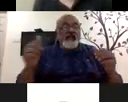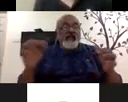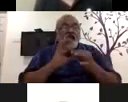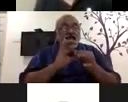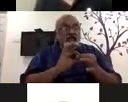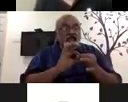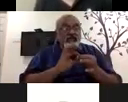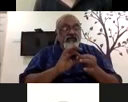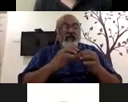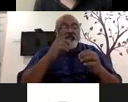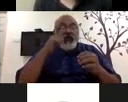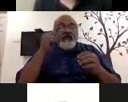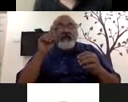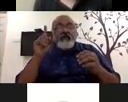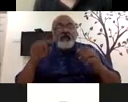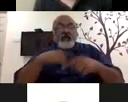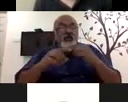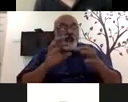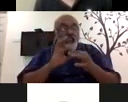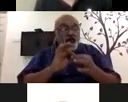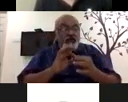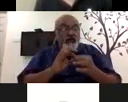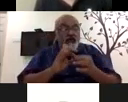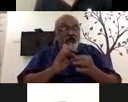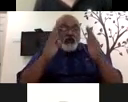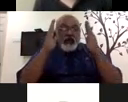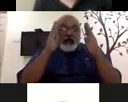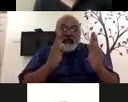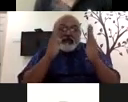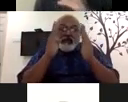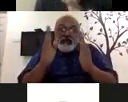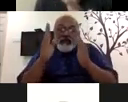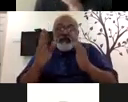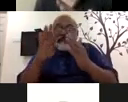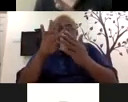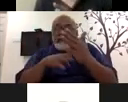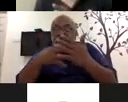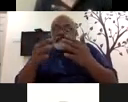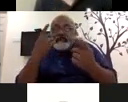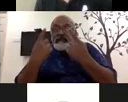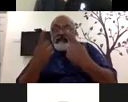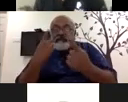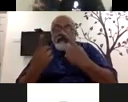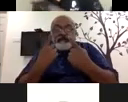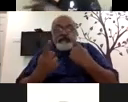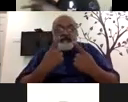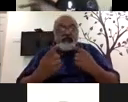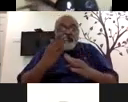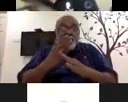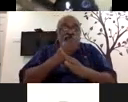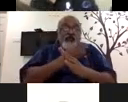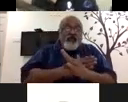parents, um, be very, very methodical in screening on the training, pre-training, very critical, tie up